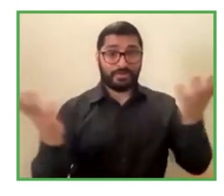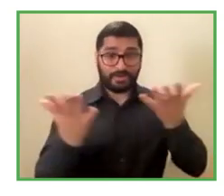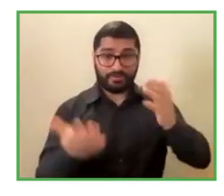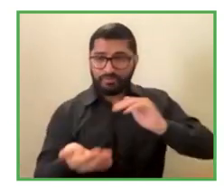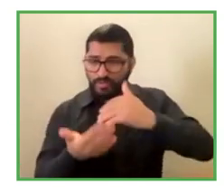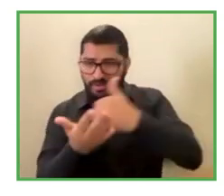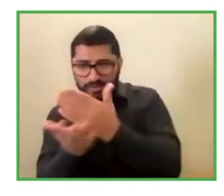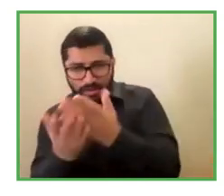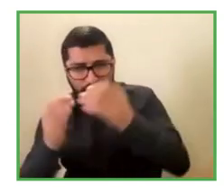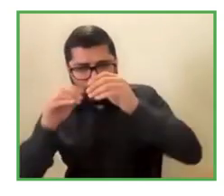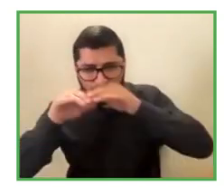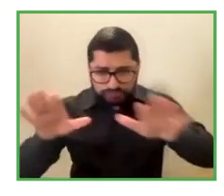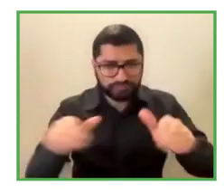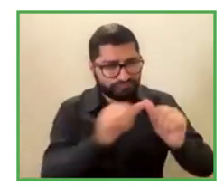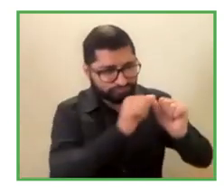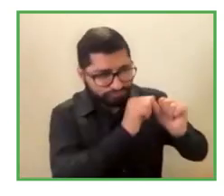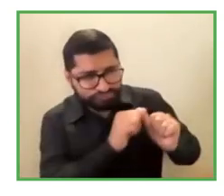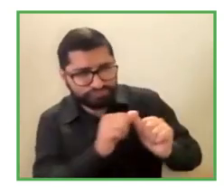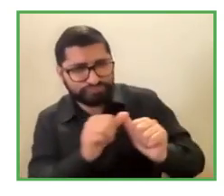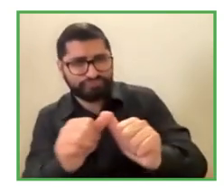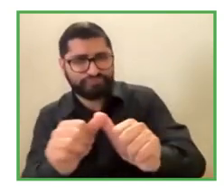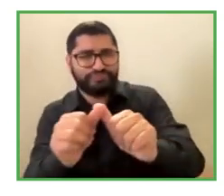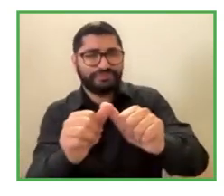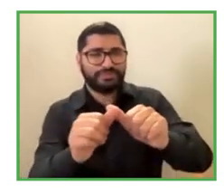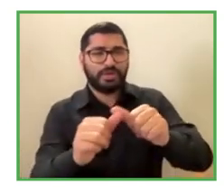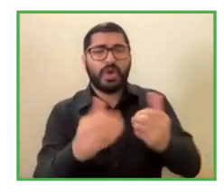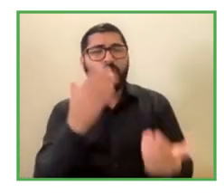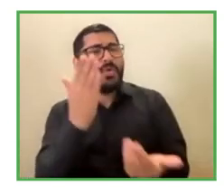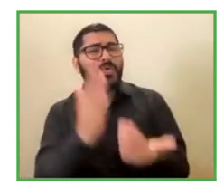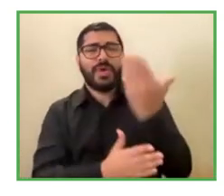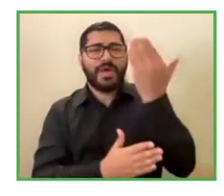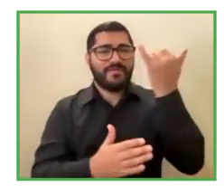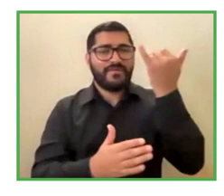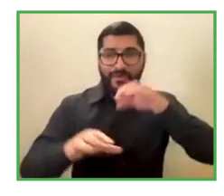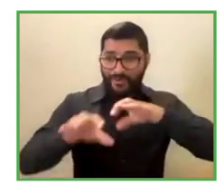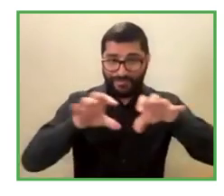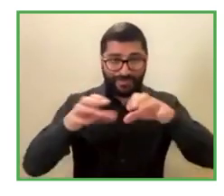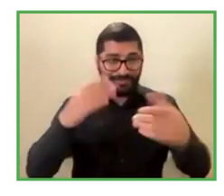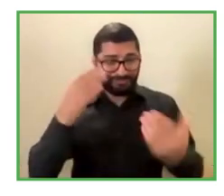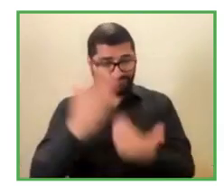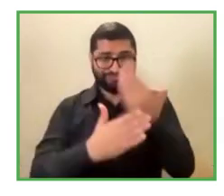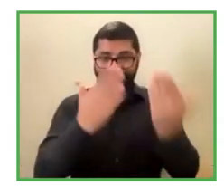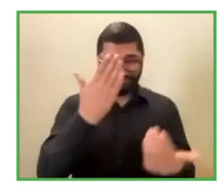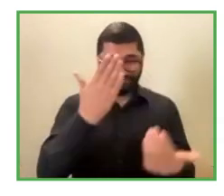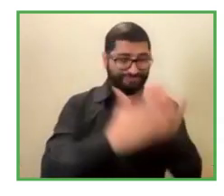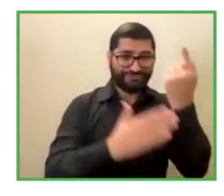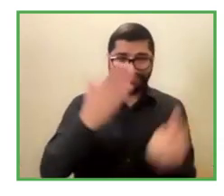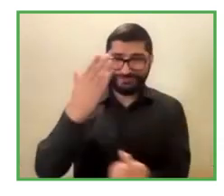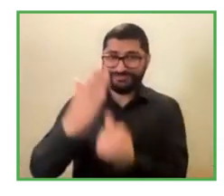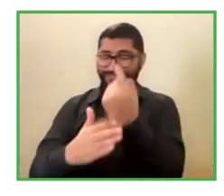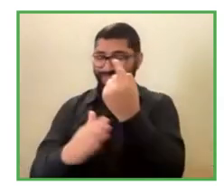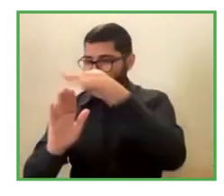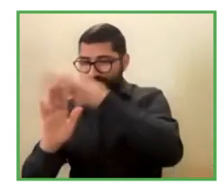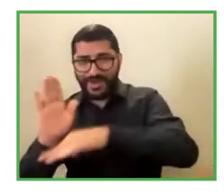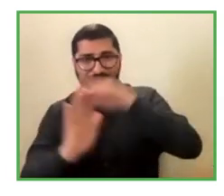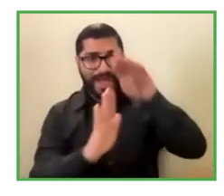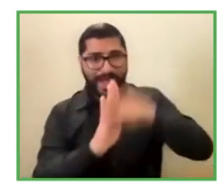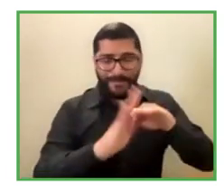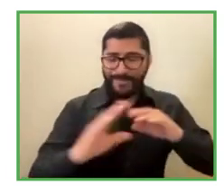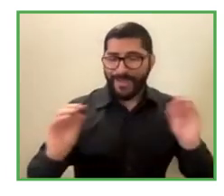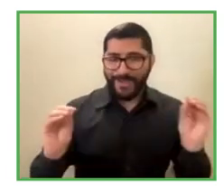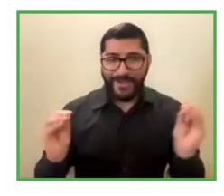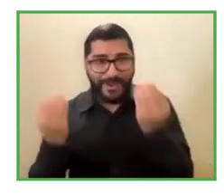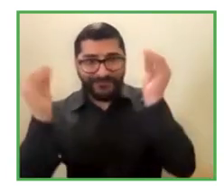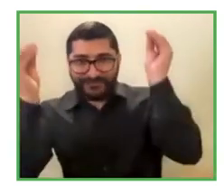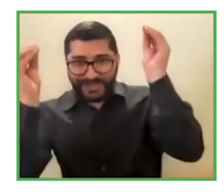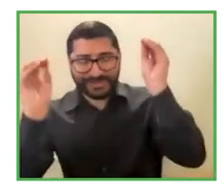And our strategy is to find new areas. We also have a program also for dual